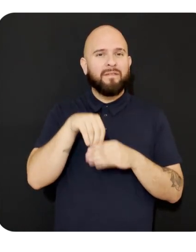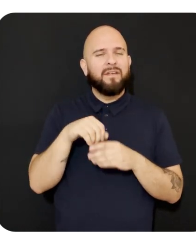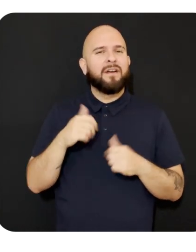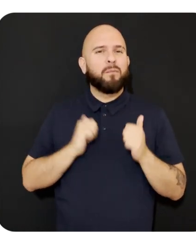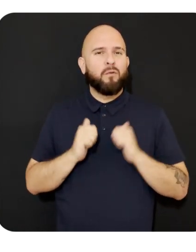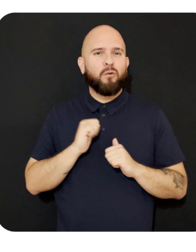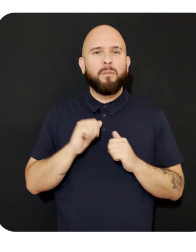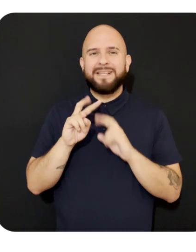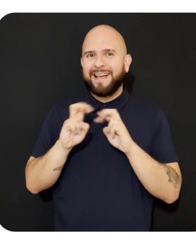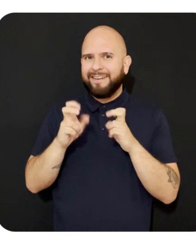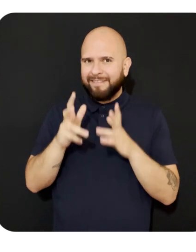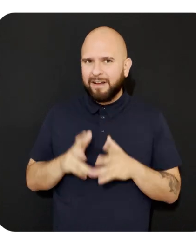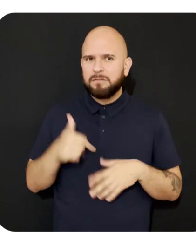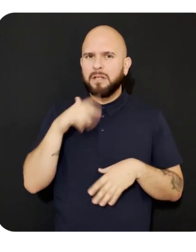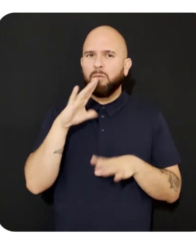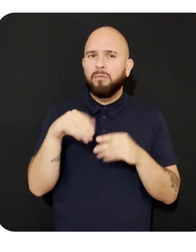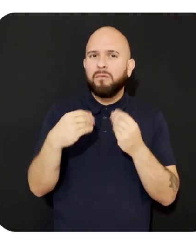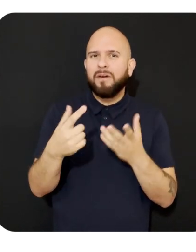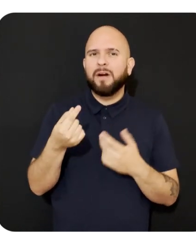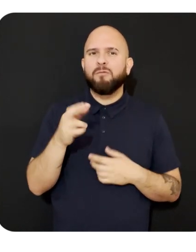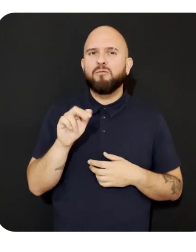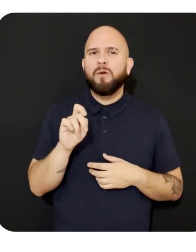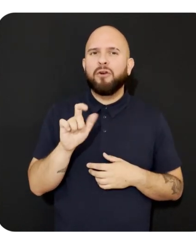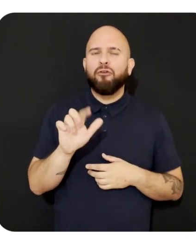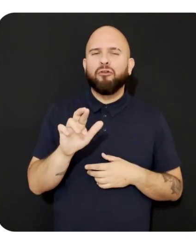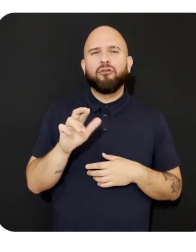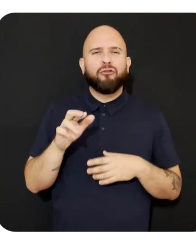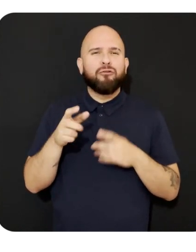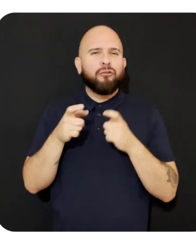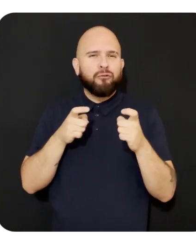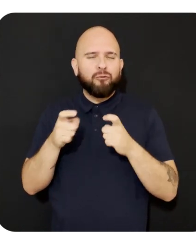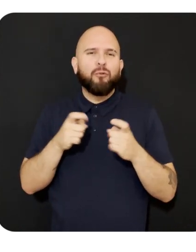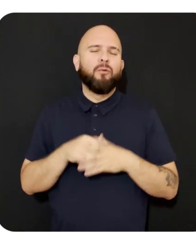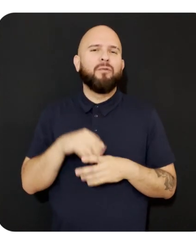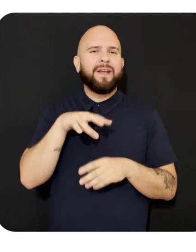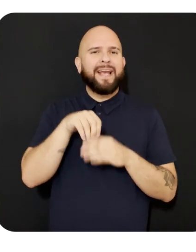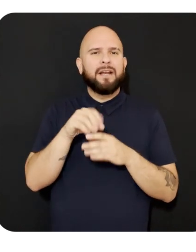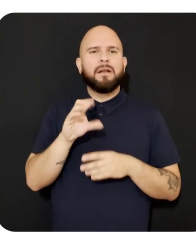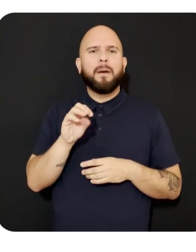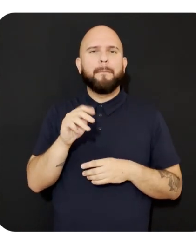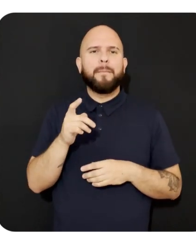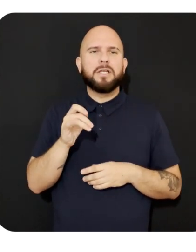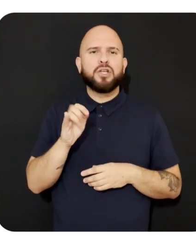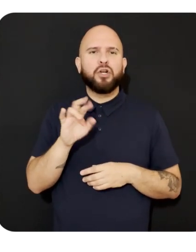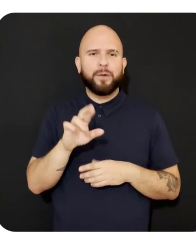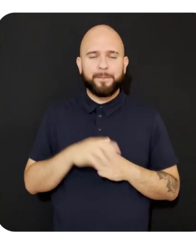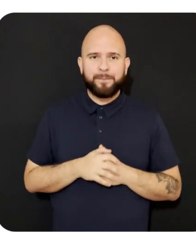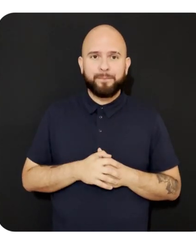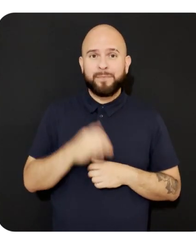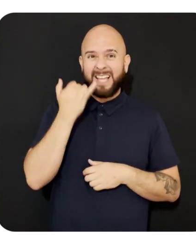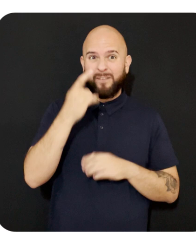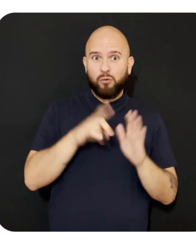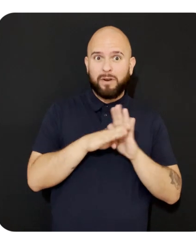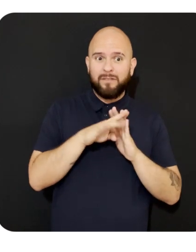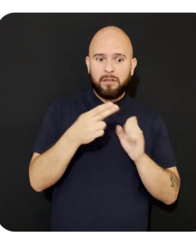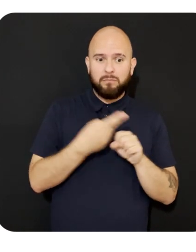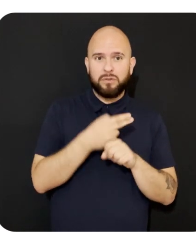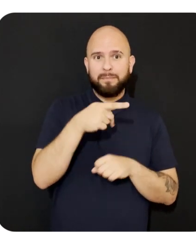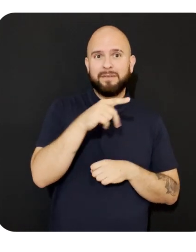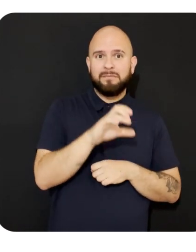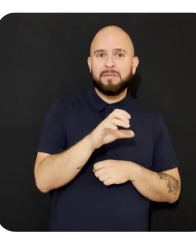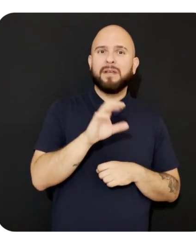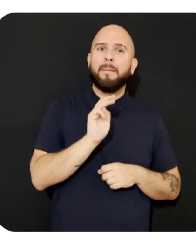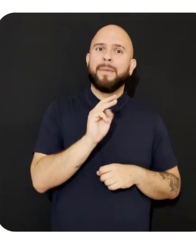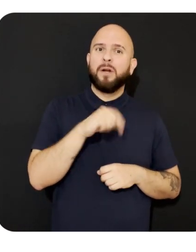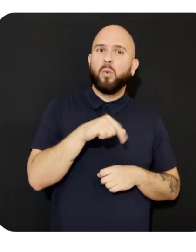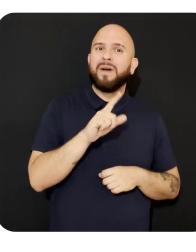that provides granular control over the layers rendered by the Compositor. If you develop on PC, MetaQuest